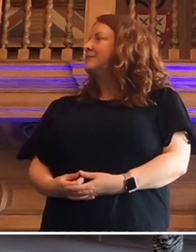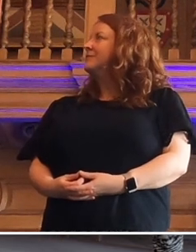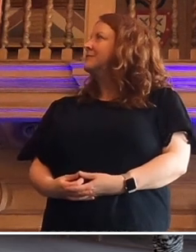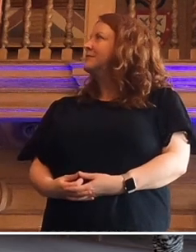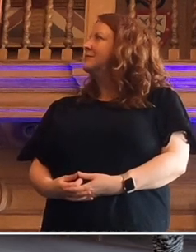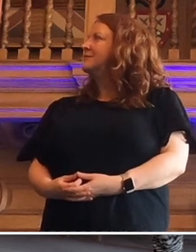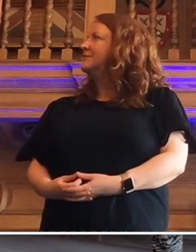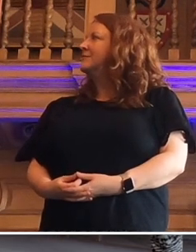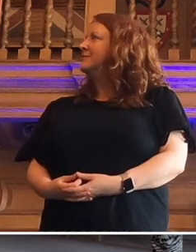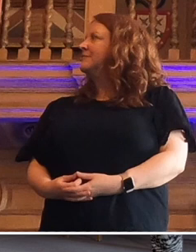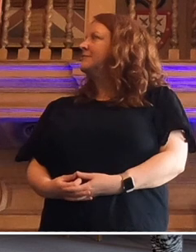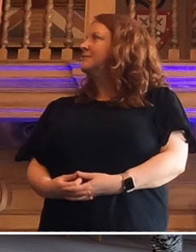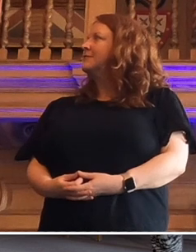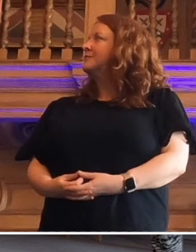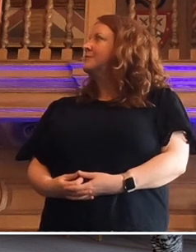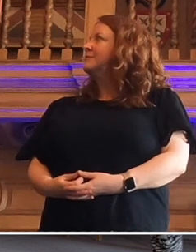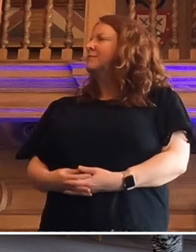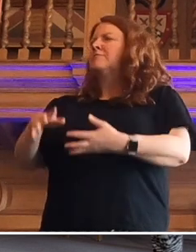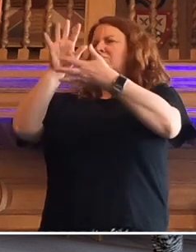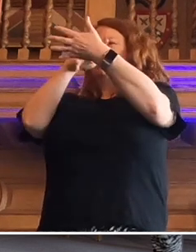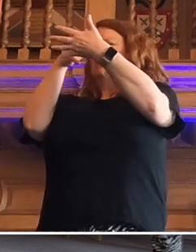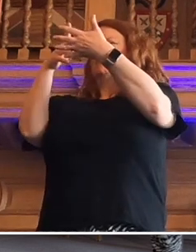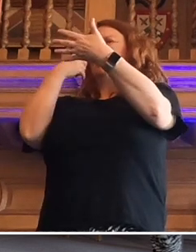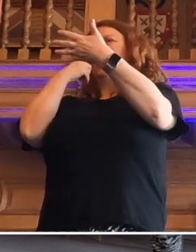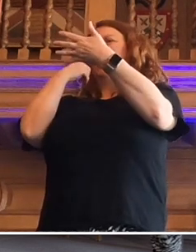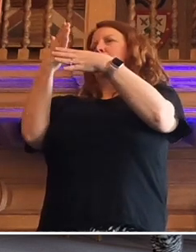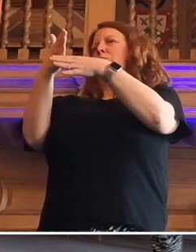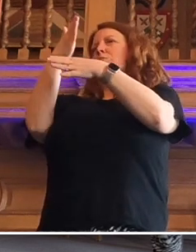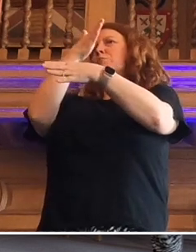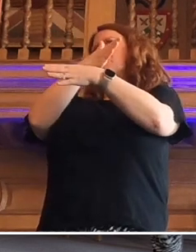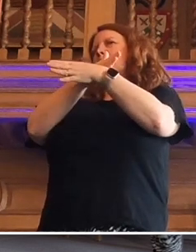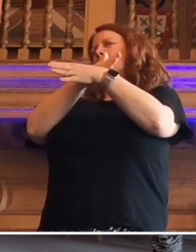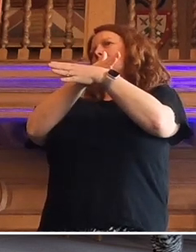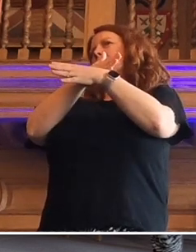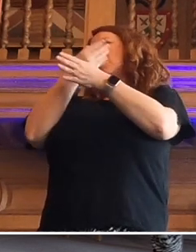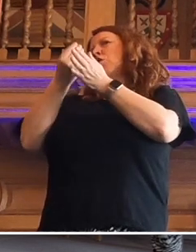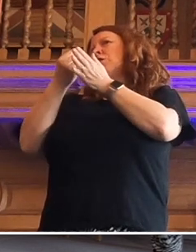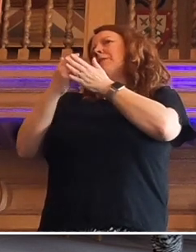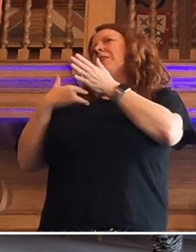Well, if we look at where we were pre-cost-of-living crisis,